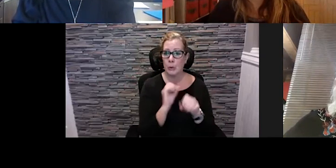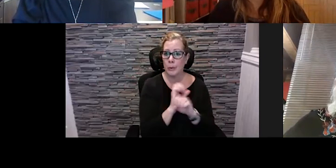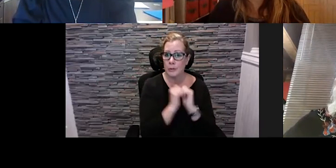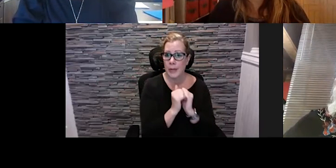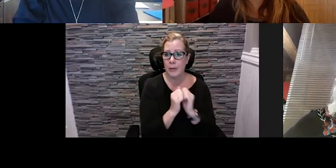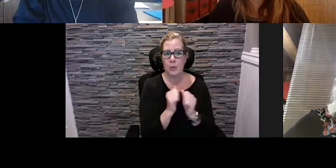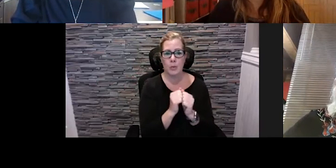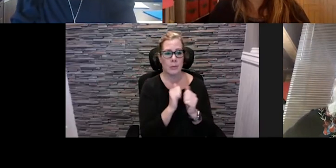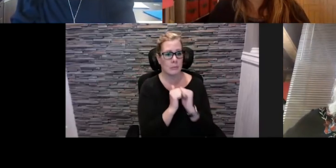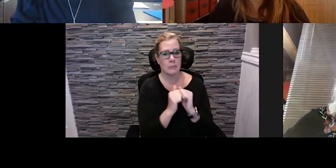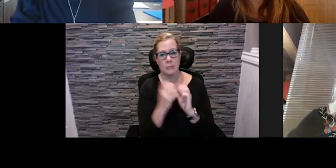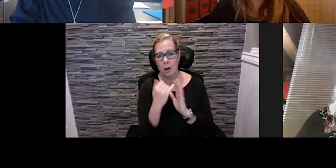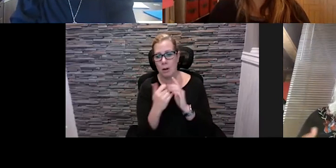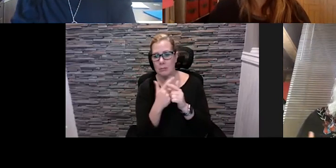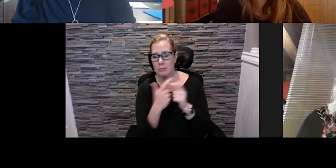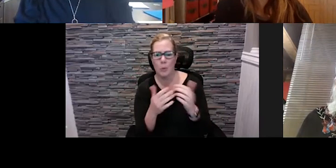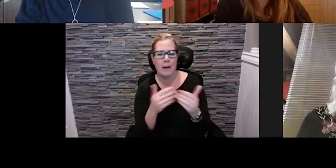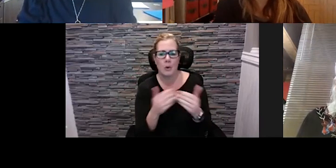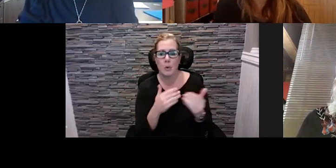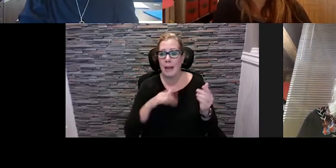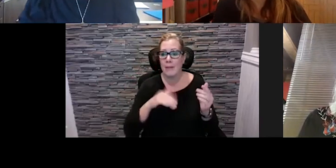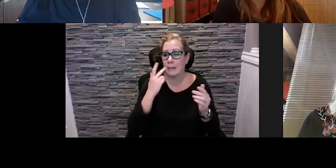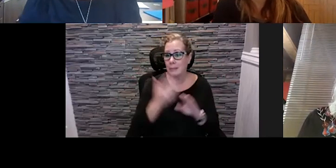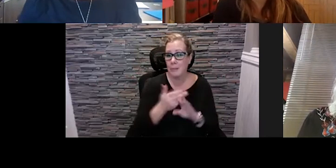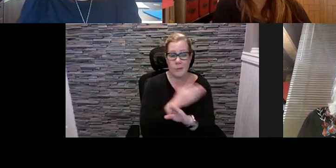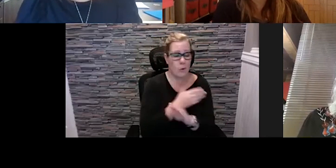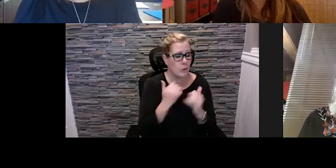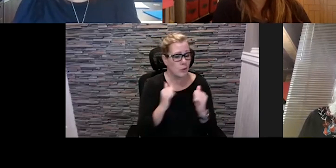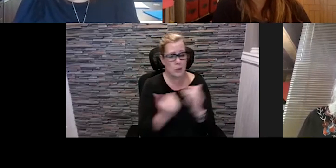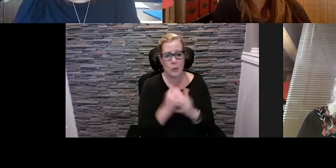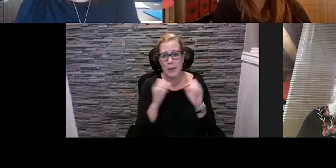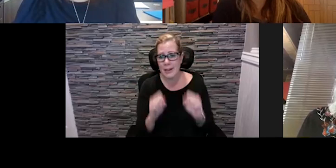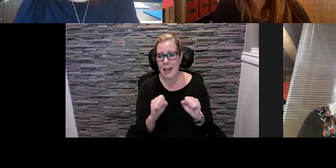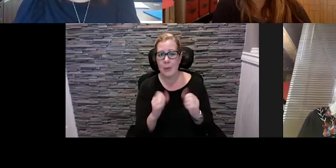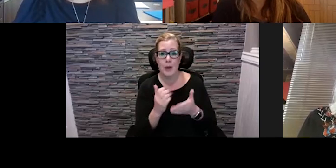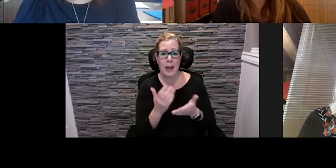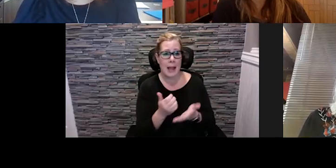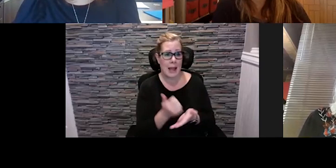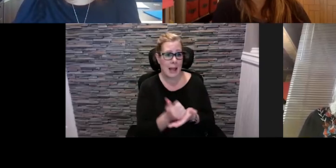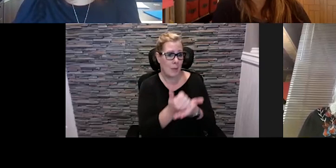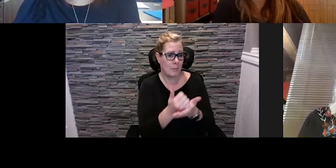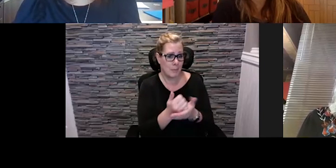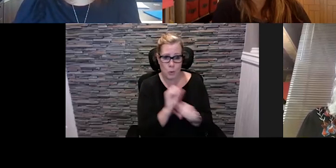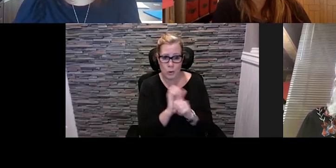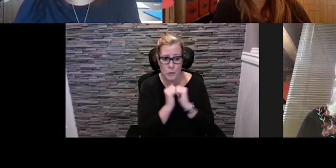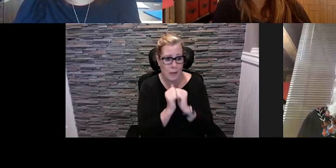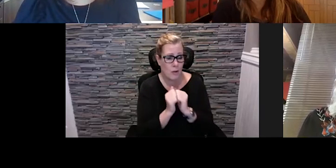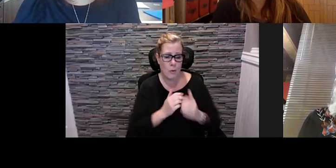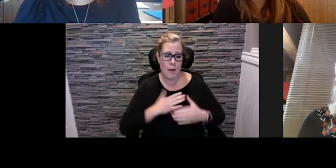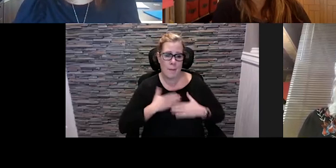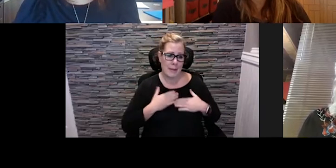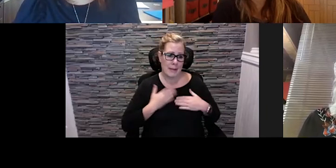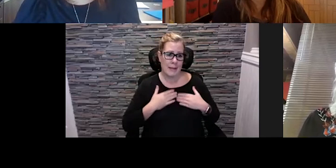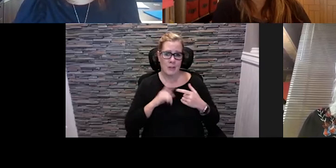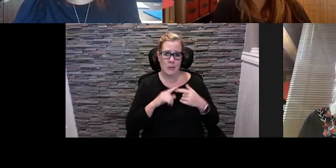all those things that can we haven't seen in the past we can start to try new and creating those new relationships and pieces so happy to